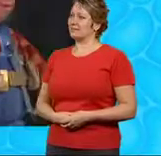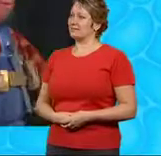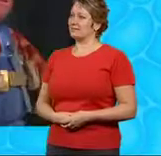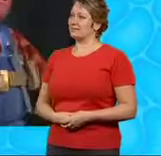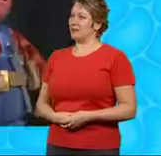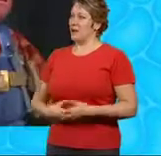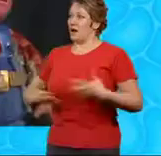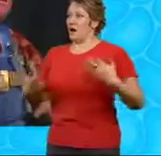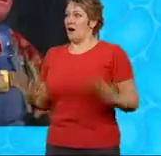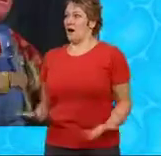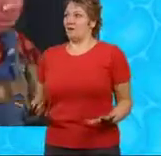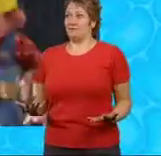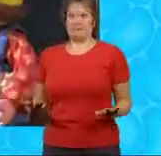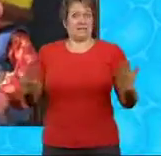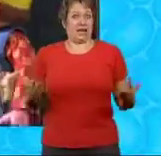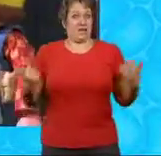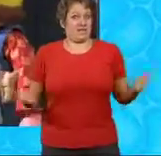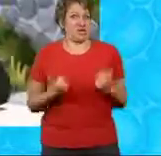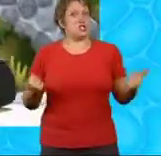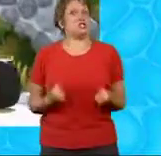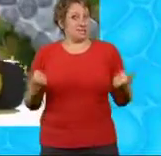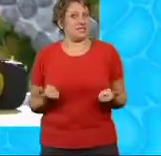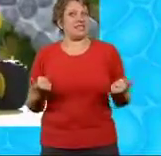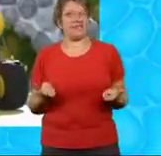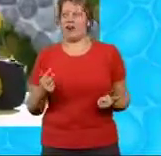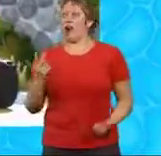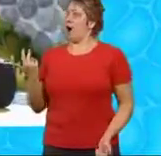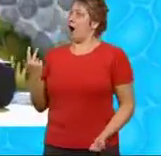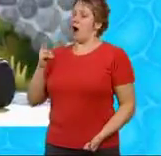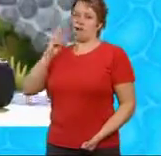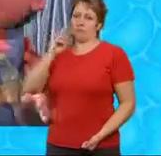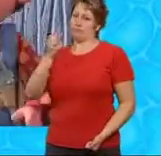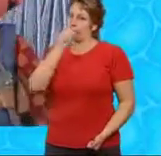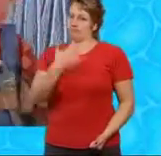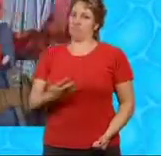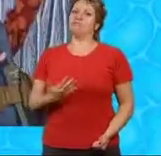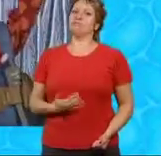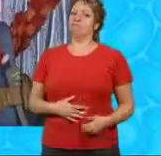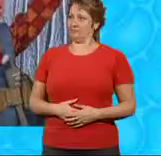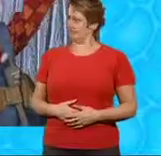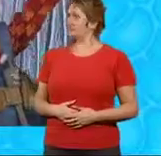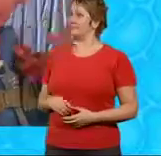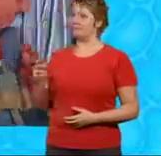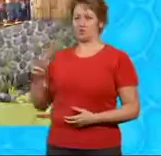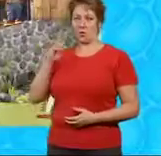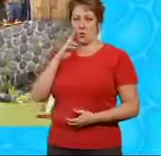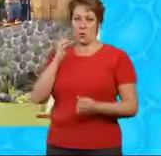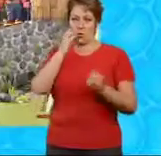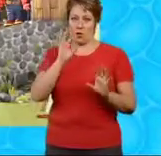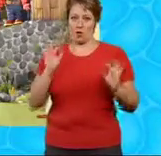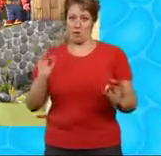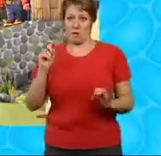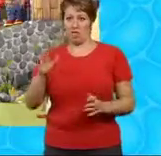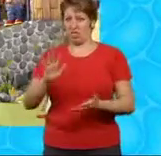Oh, that's it, Bob We're finished It looks wonderful, Bob Yes, the watermill looks great But